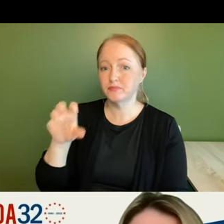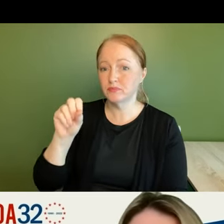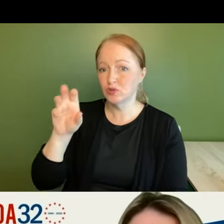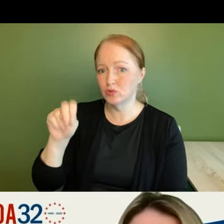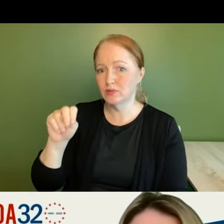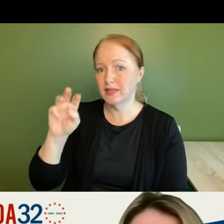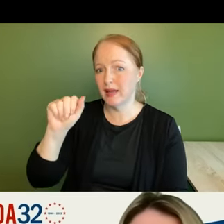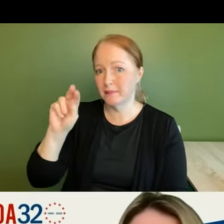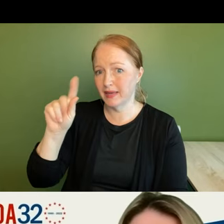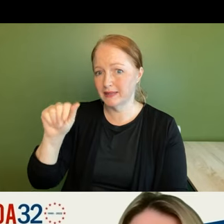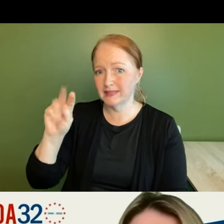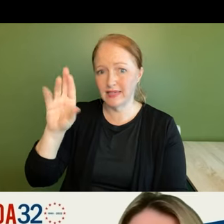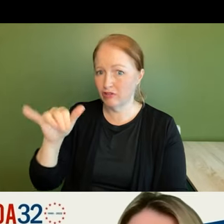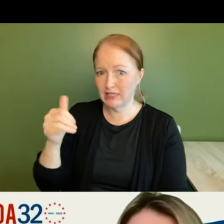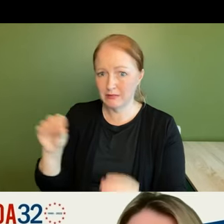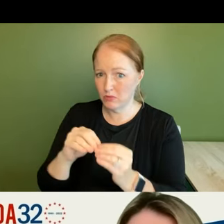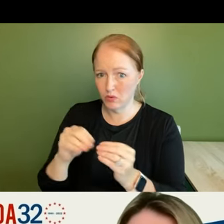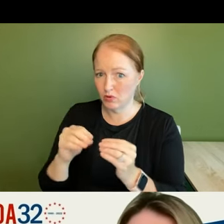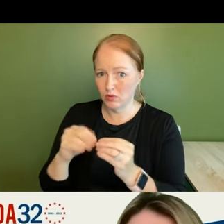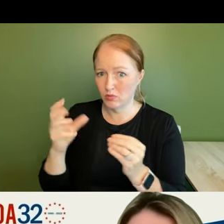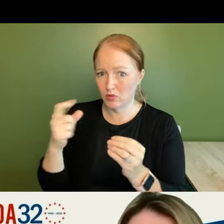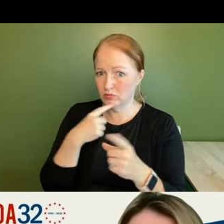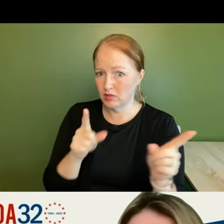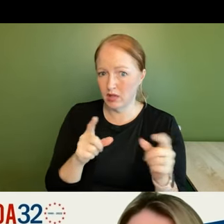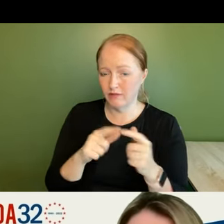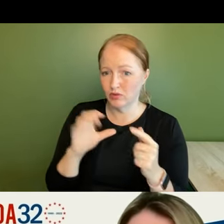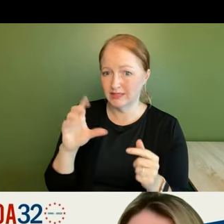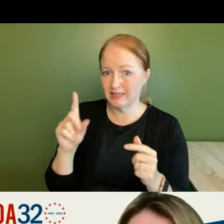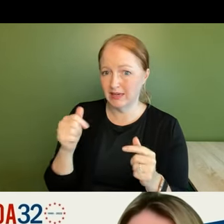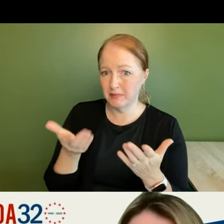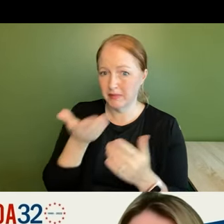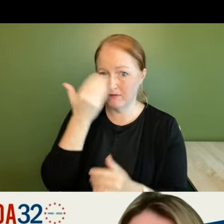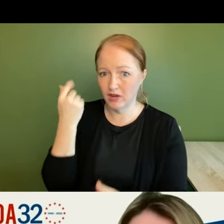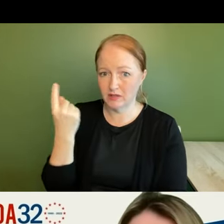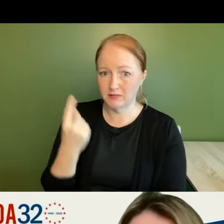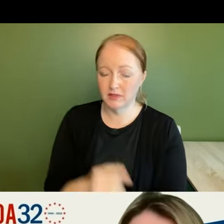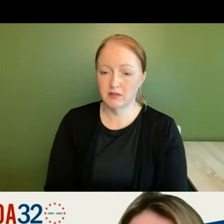terry is there any other updates that we would like to highlight for cda that i might have missed